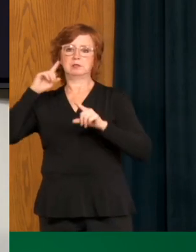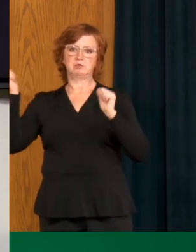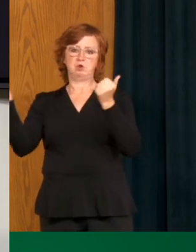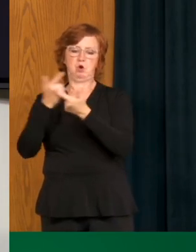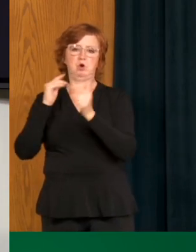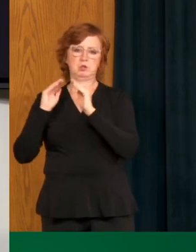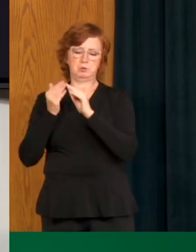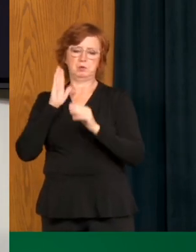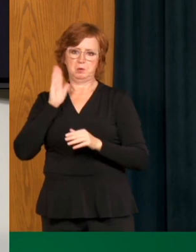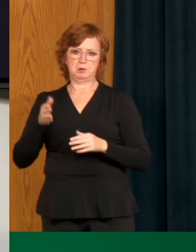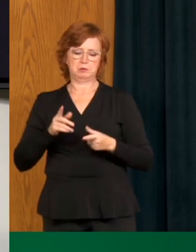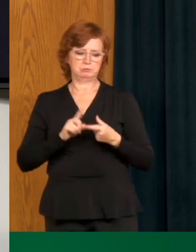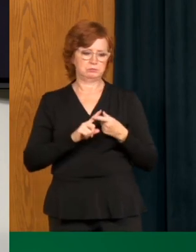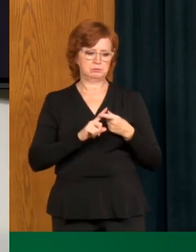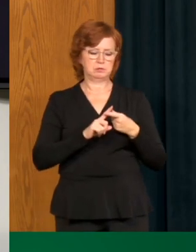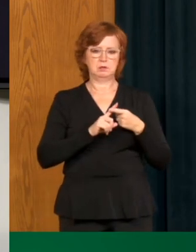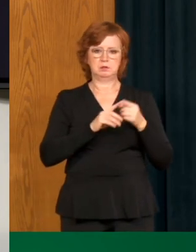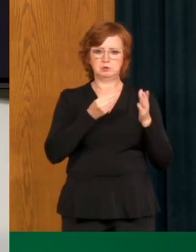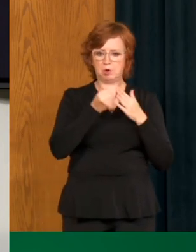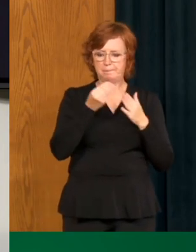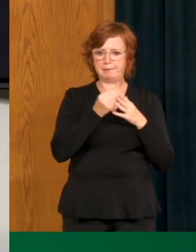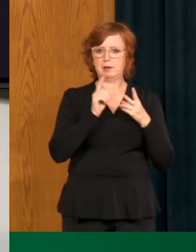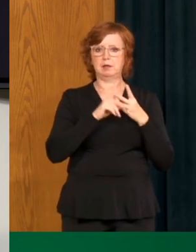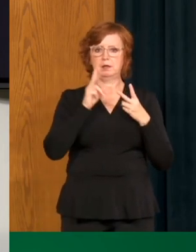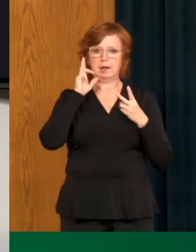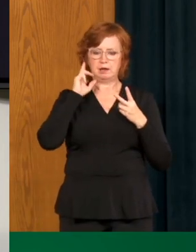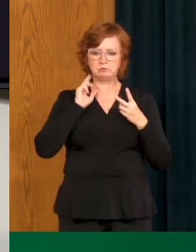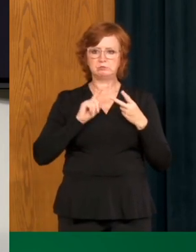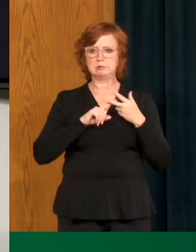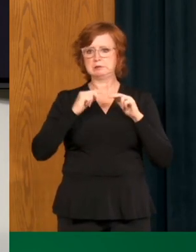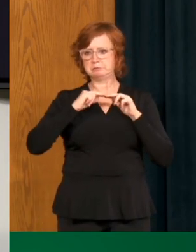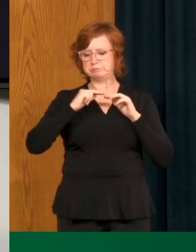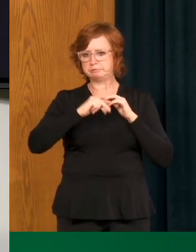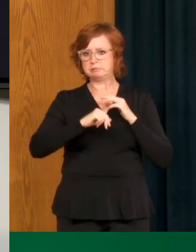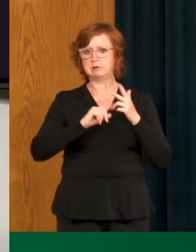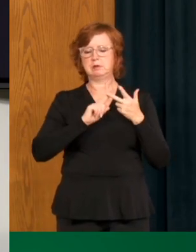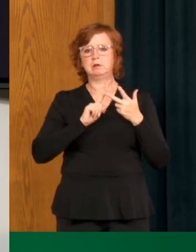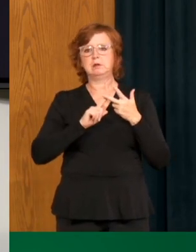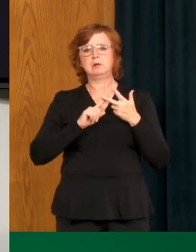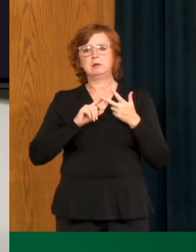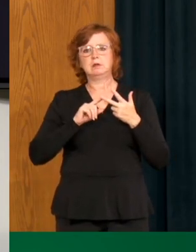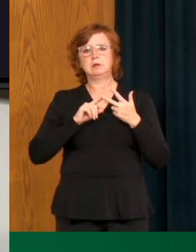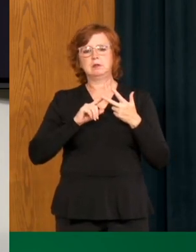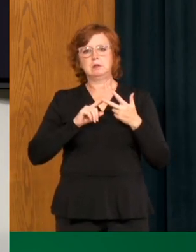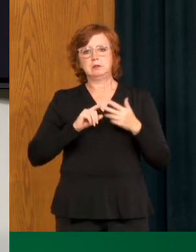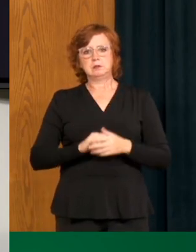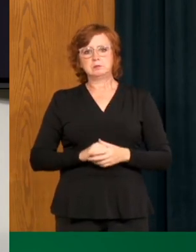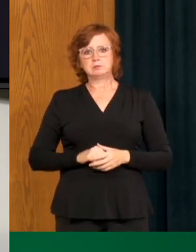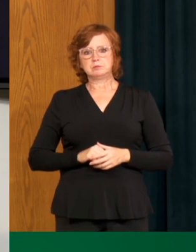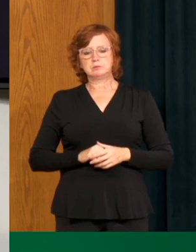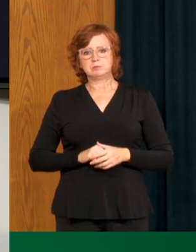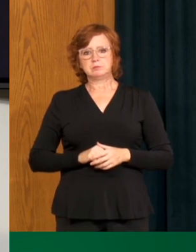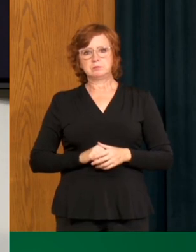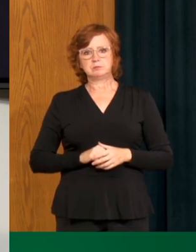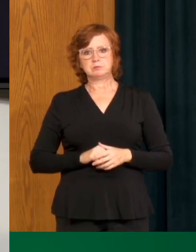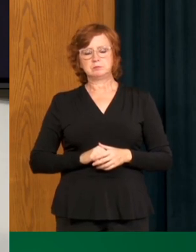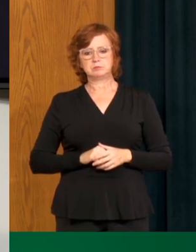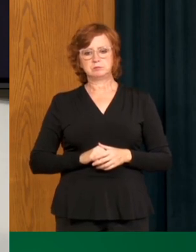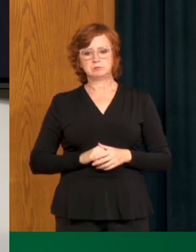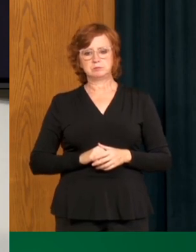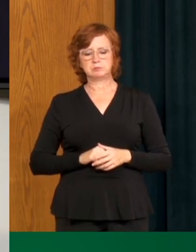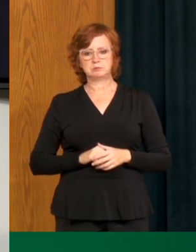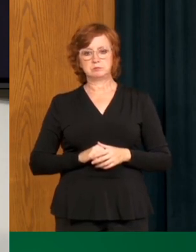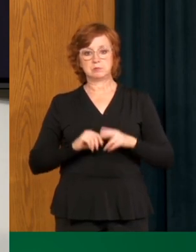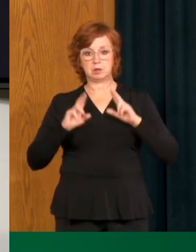mandatory in personal care services. And, um, you know, if there's an outbreak situation, like in a communal living setting, uh, if you're outside the immediate